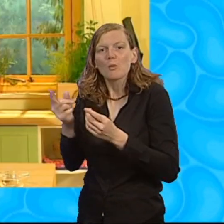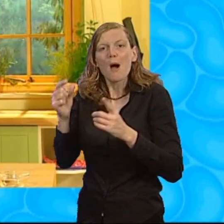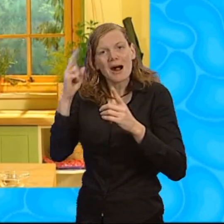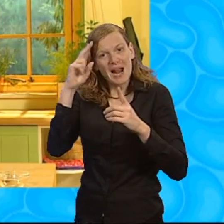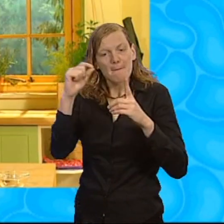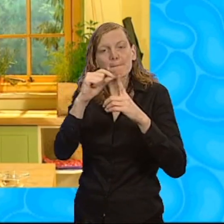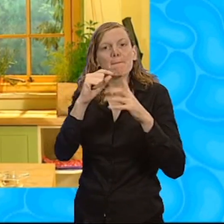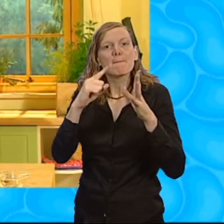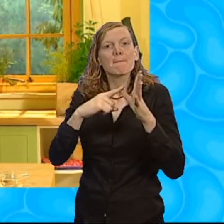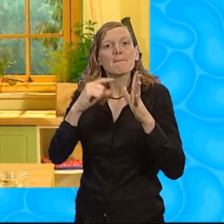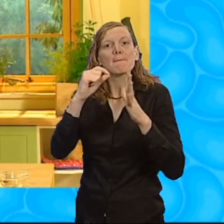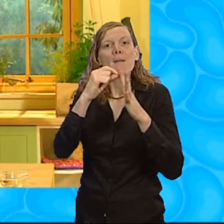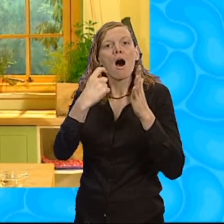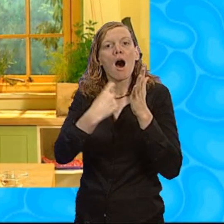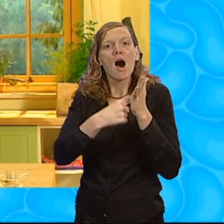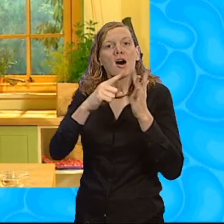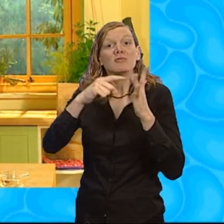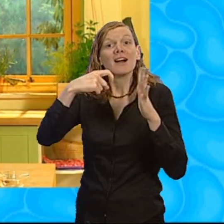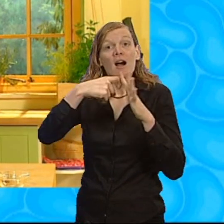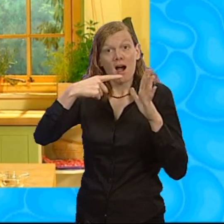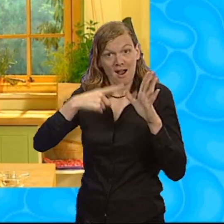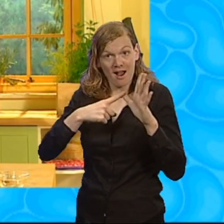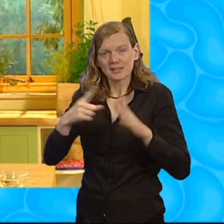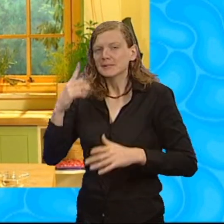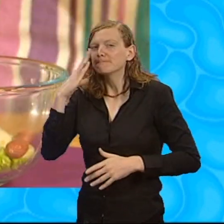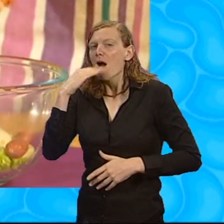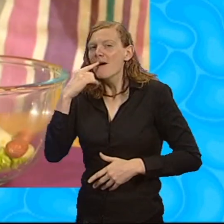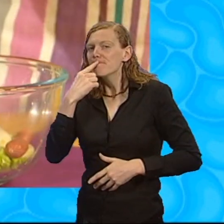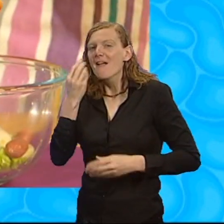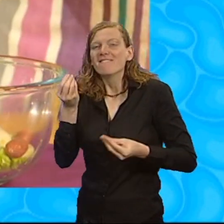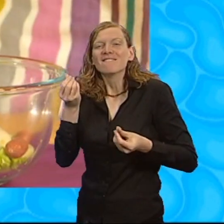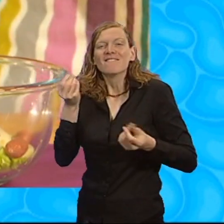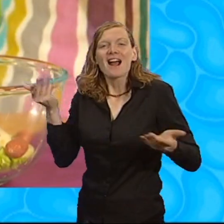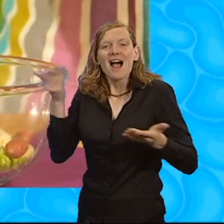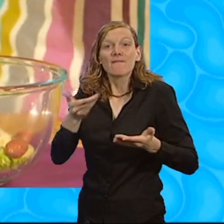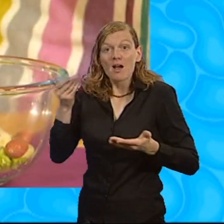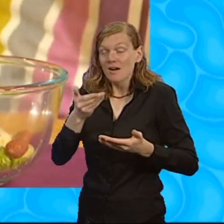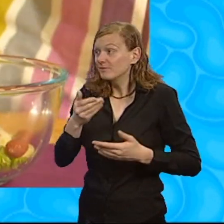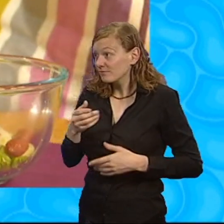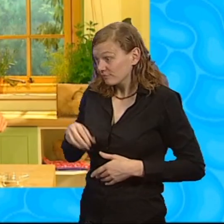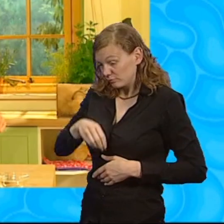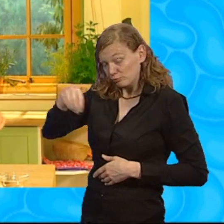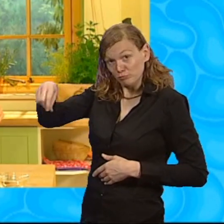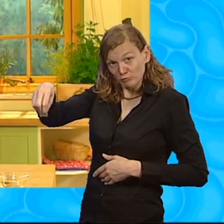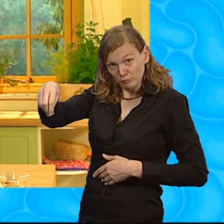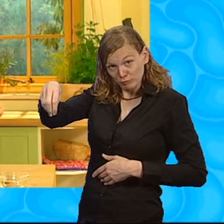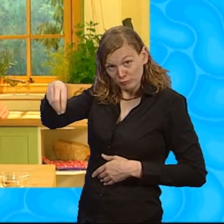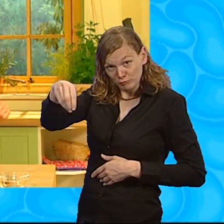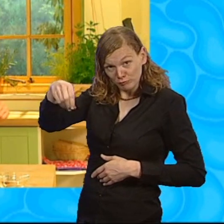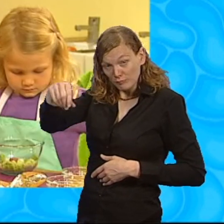And it's a spice that's going to add lots of lovely flavour to our spicy baked wrap. Sprinkle it in. I'm to have a little bit more.